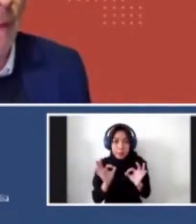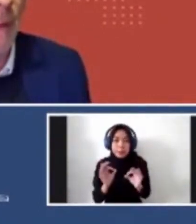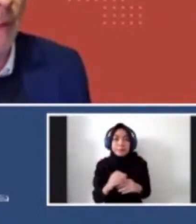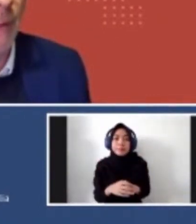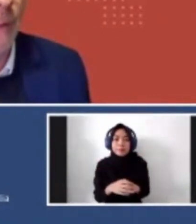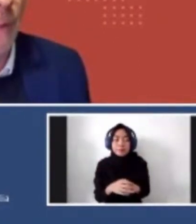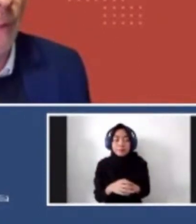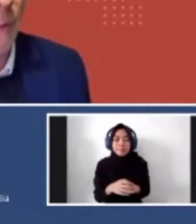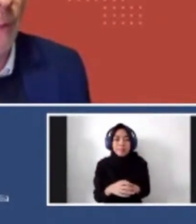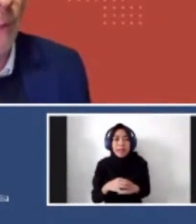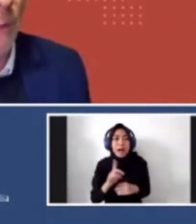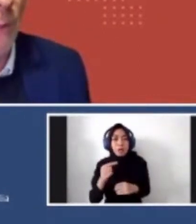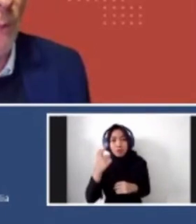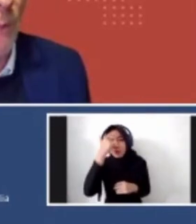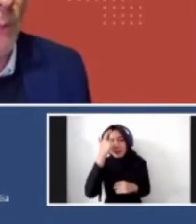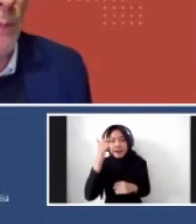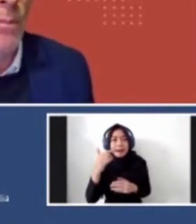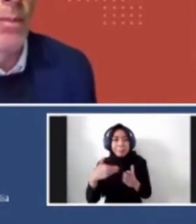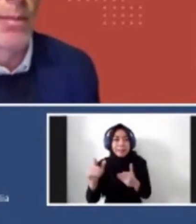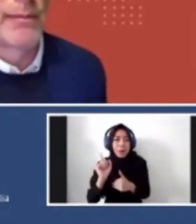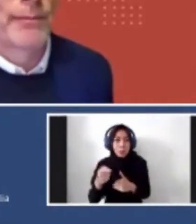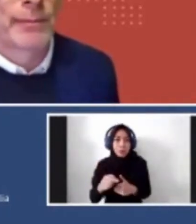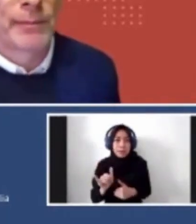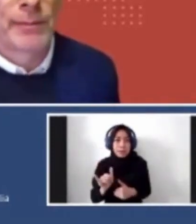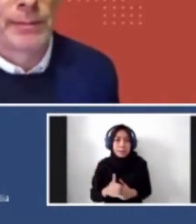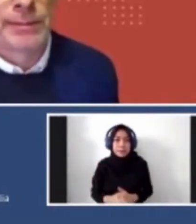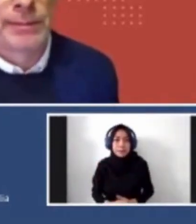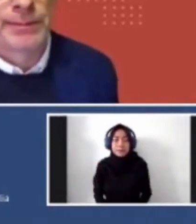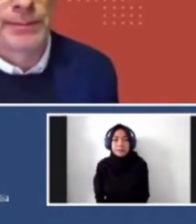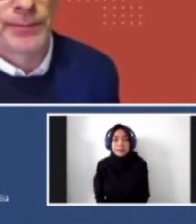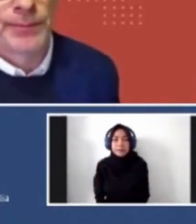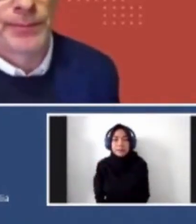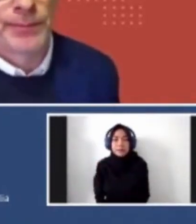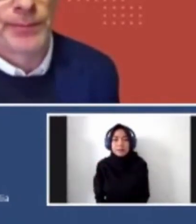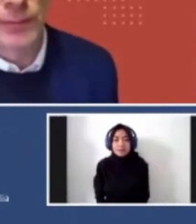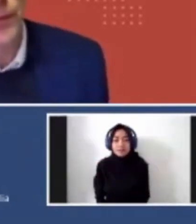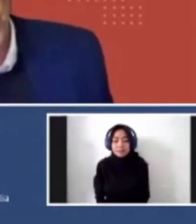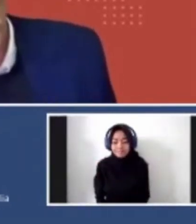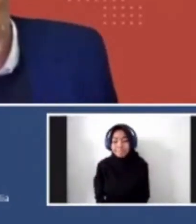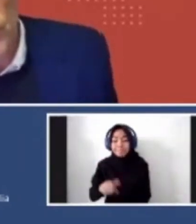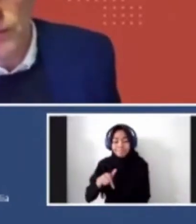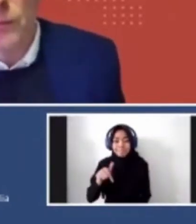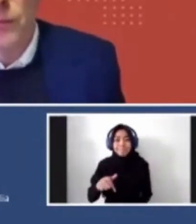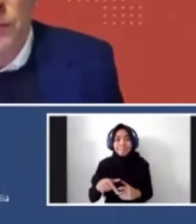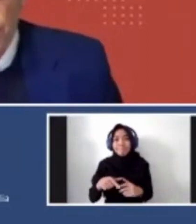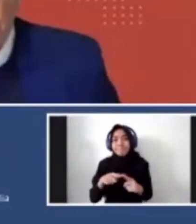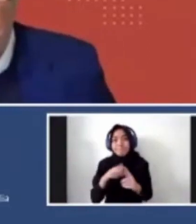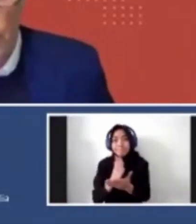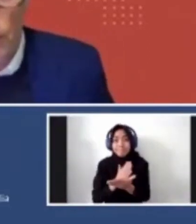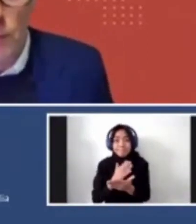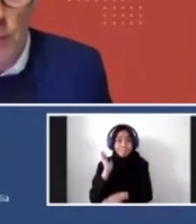learn more about that from you, Professor. And I think we have come to the end of the first planarization today.